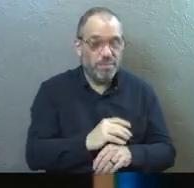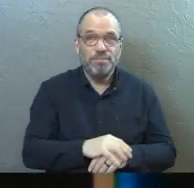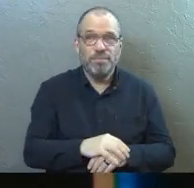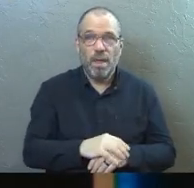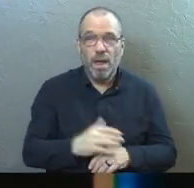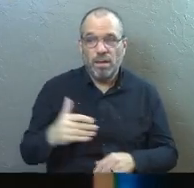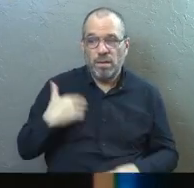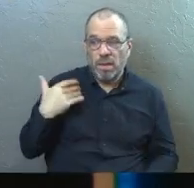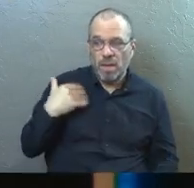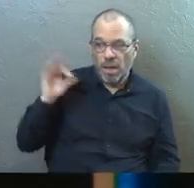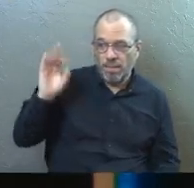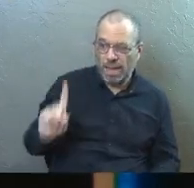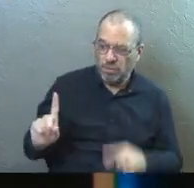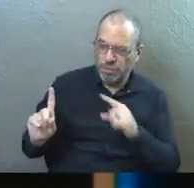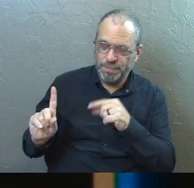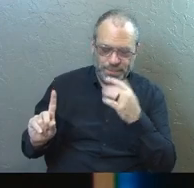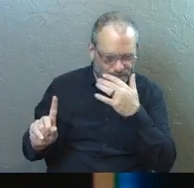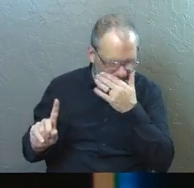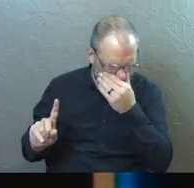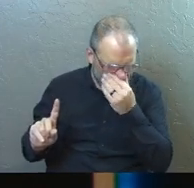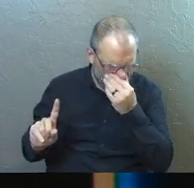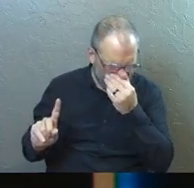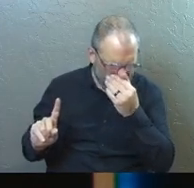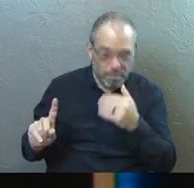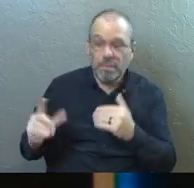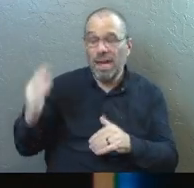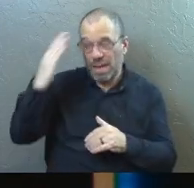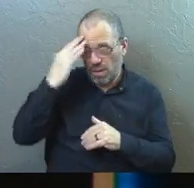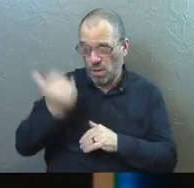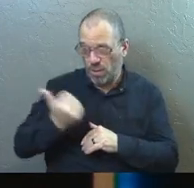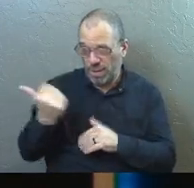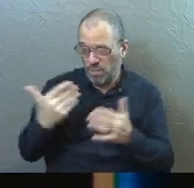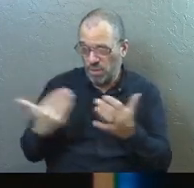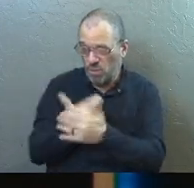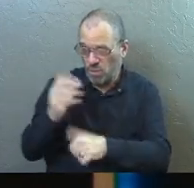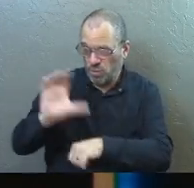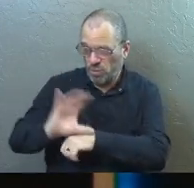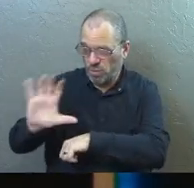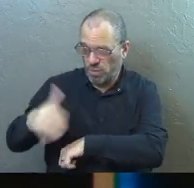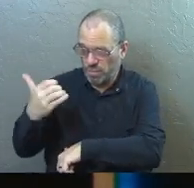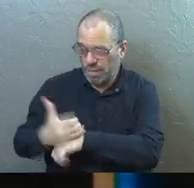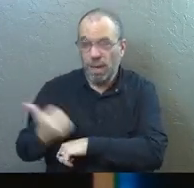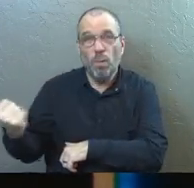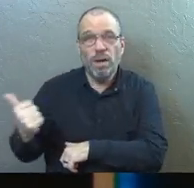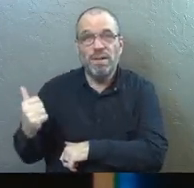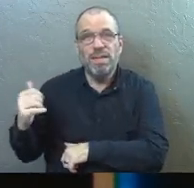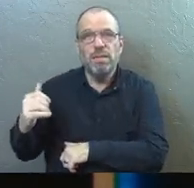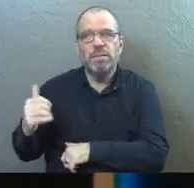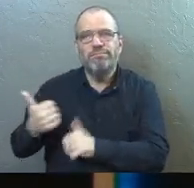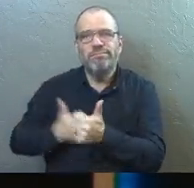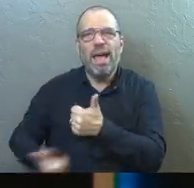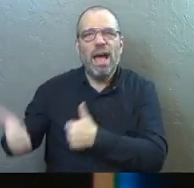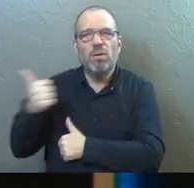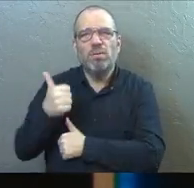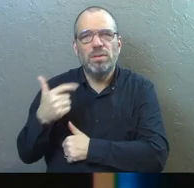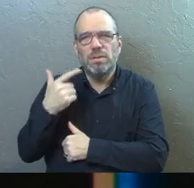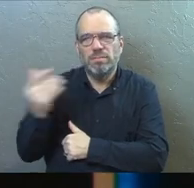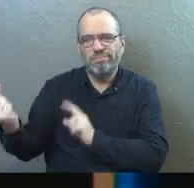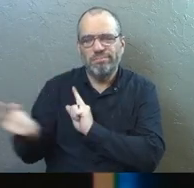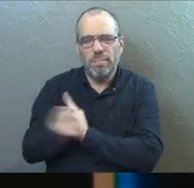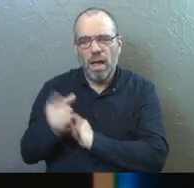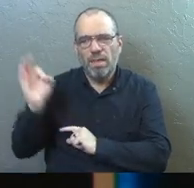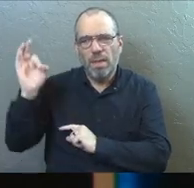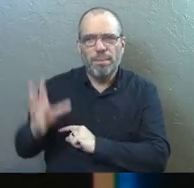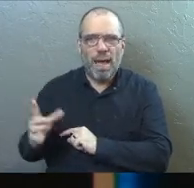There's a young pastor and I got to know this new church plant and one of his elders was talking to me and he said the